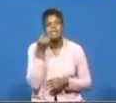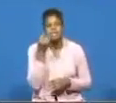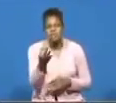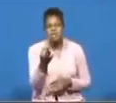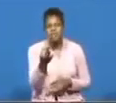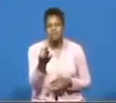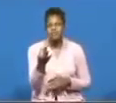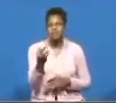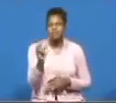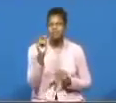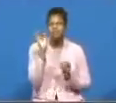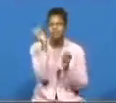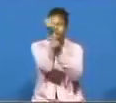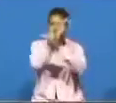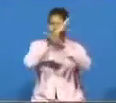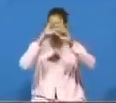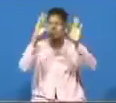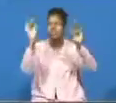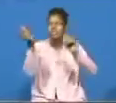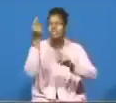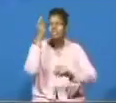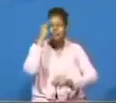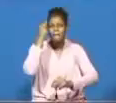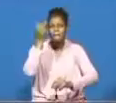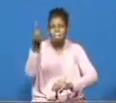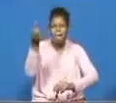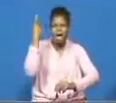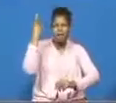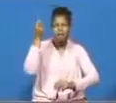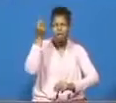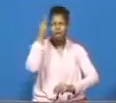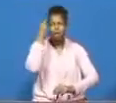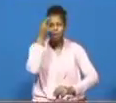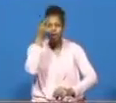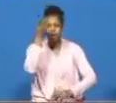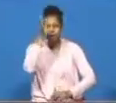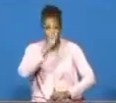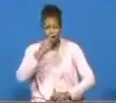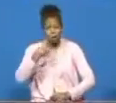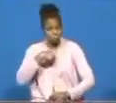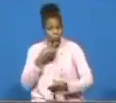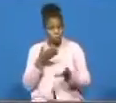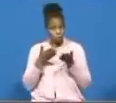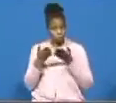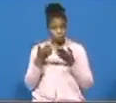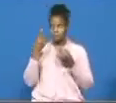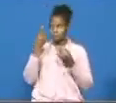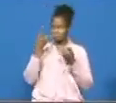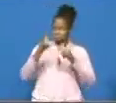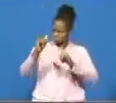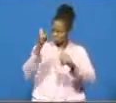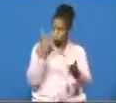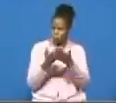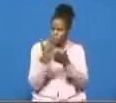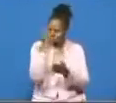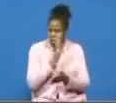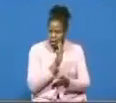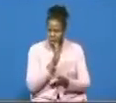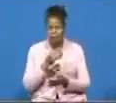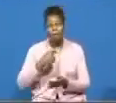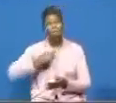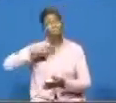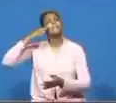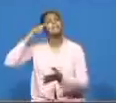back and understand that the god whom we serve i believe he's still a good god i